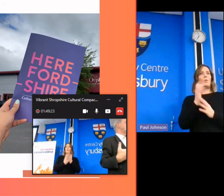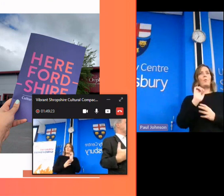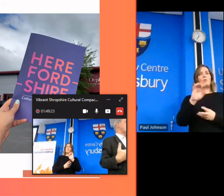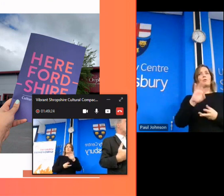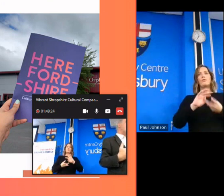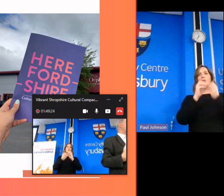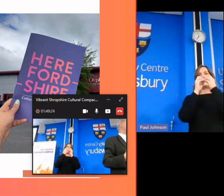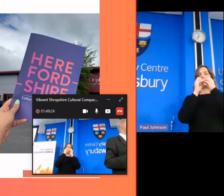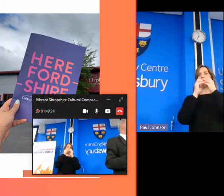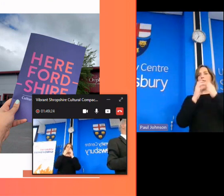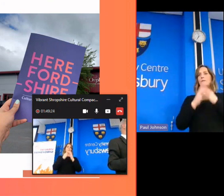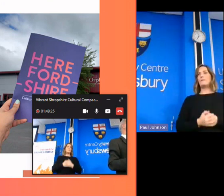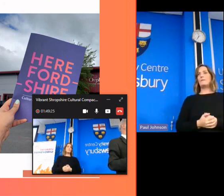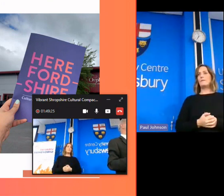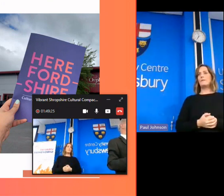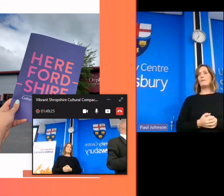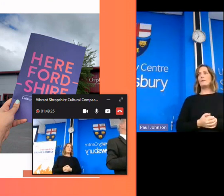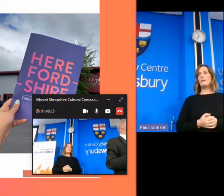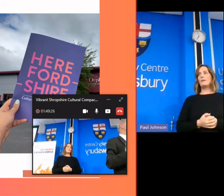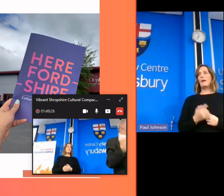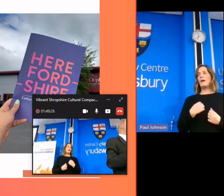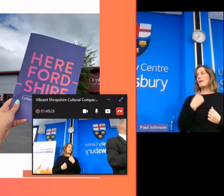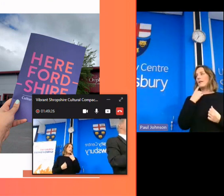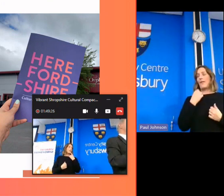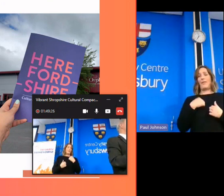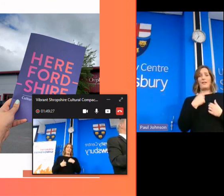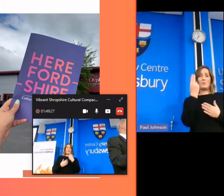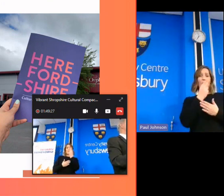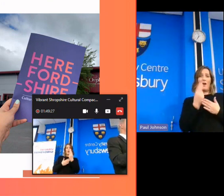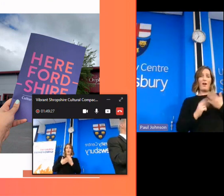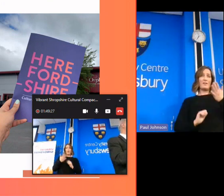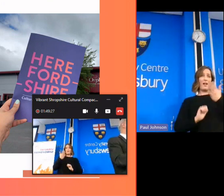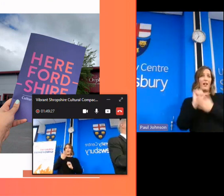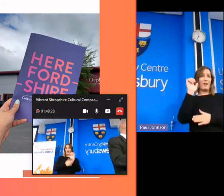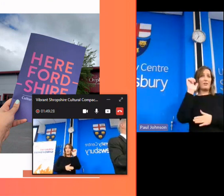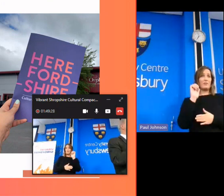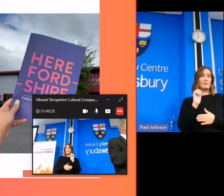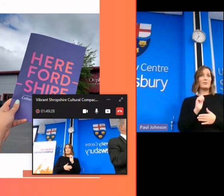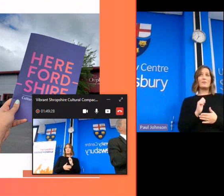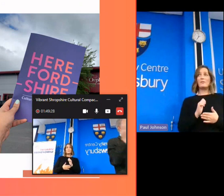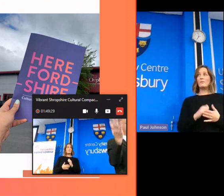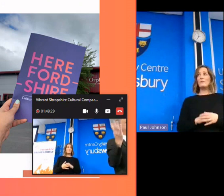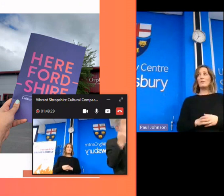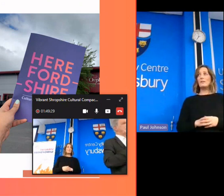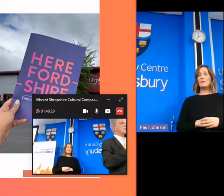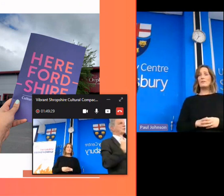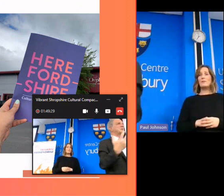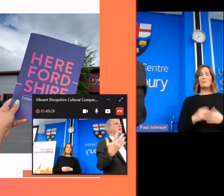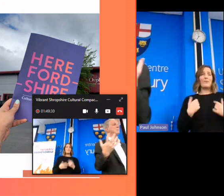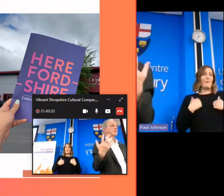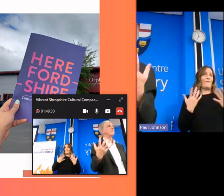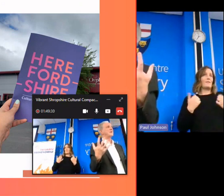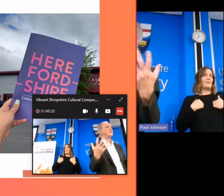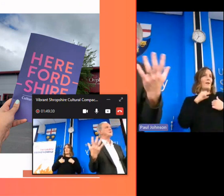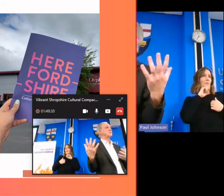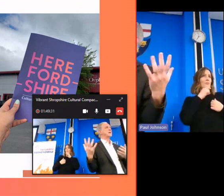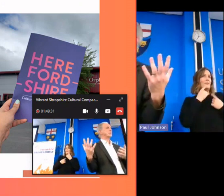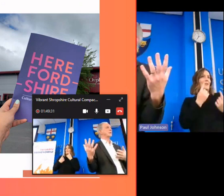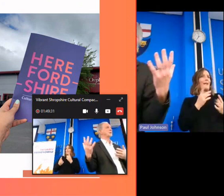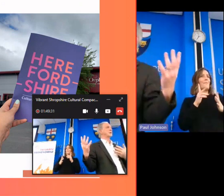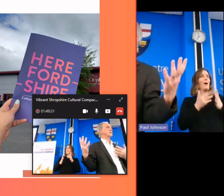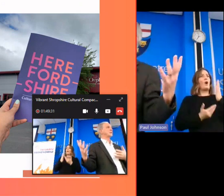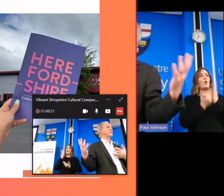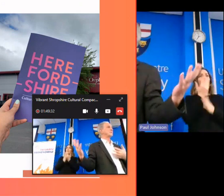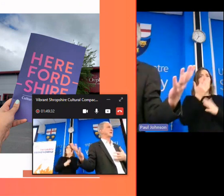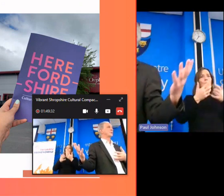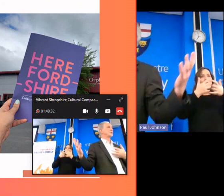medium i think this is where you know arts and culture has such an effect i would say of course that the new